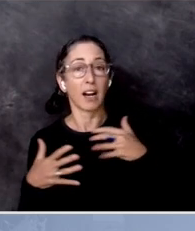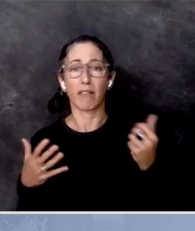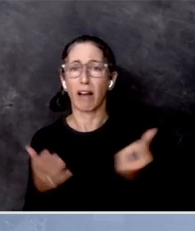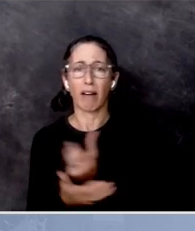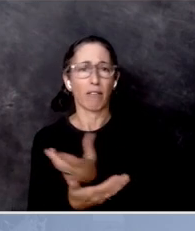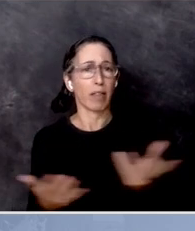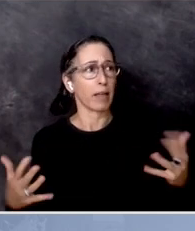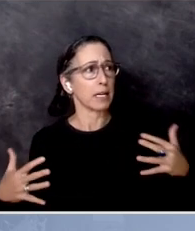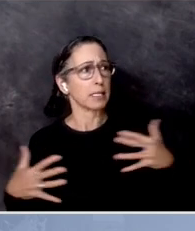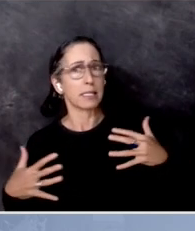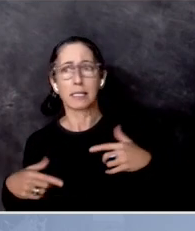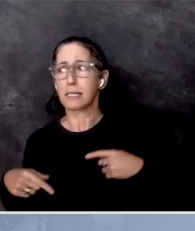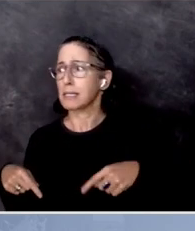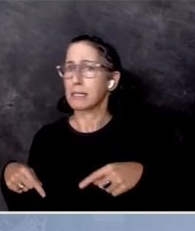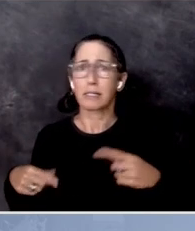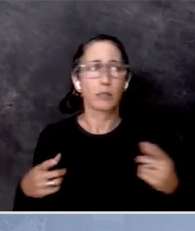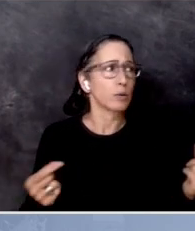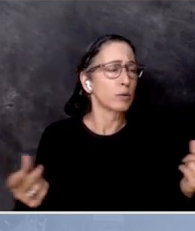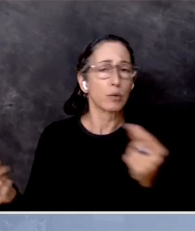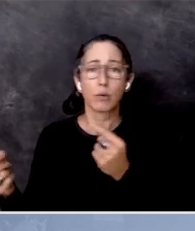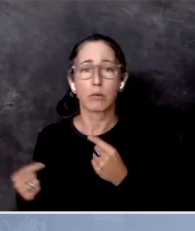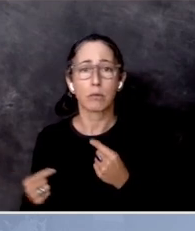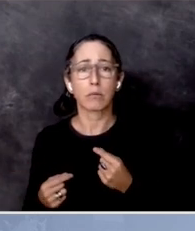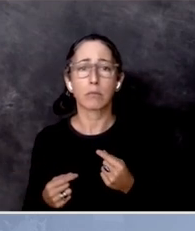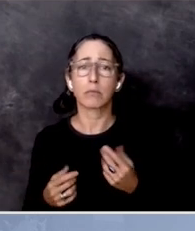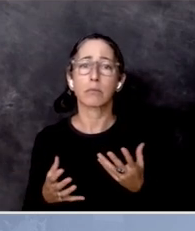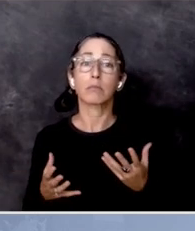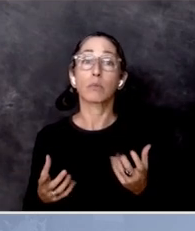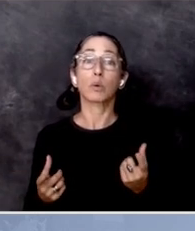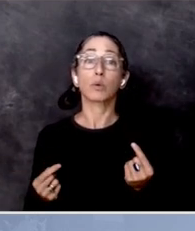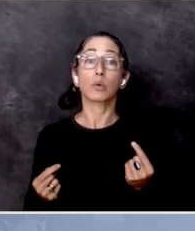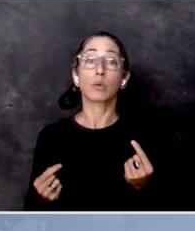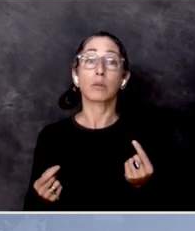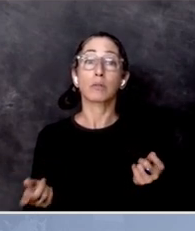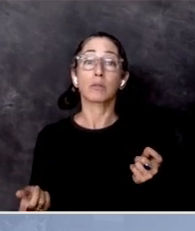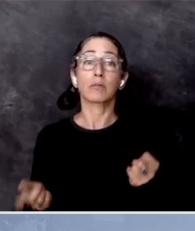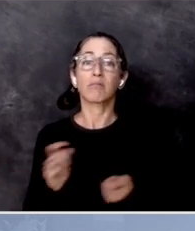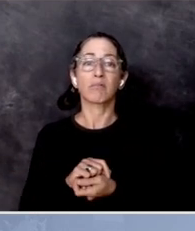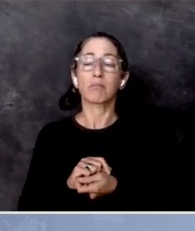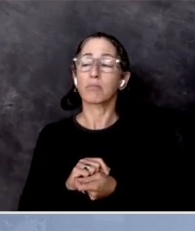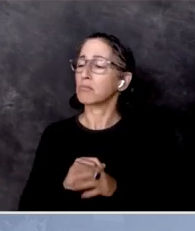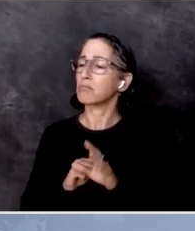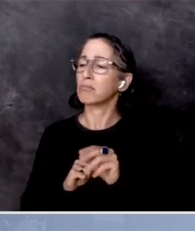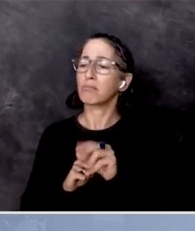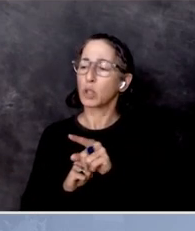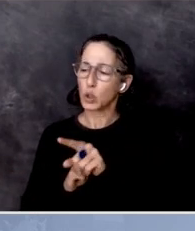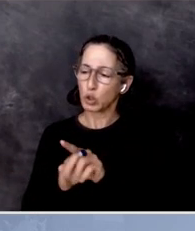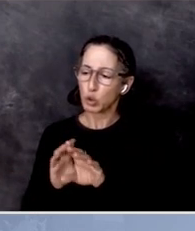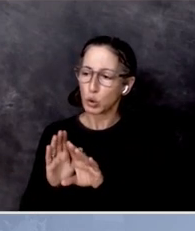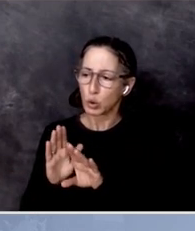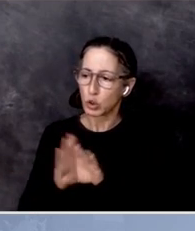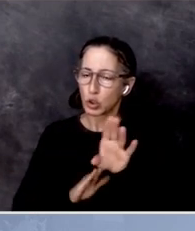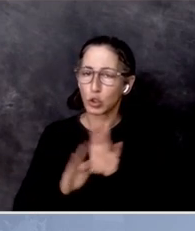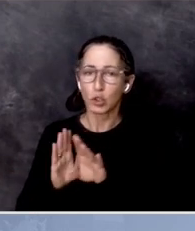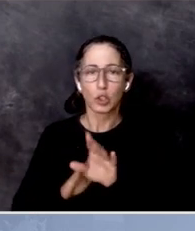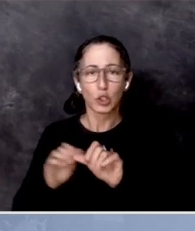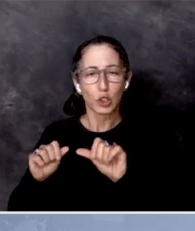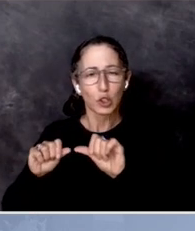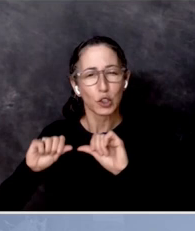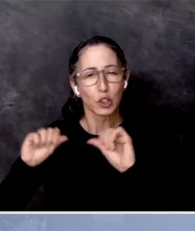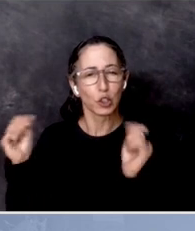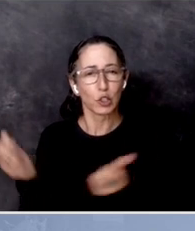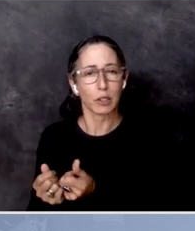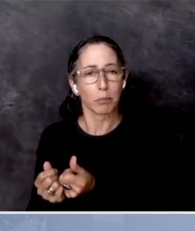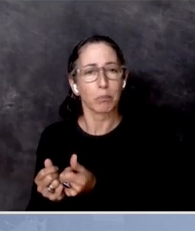And what we want to do is just say, no, no, no. The world is there for you to shape and give them